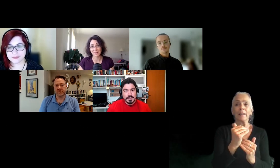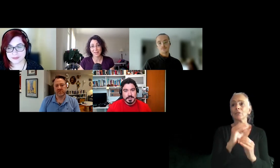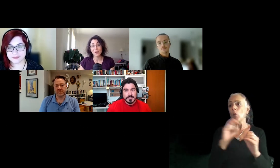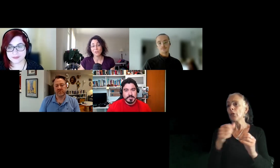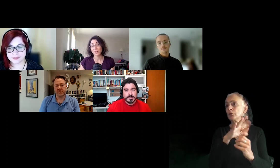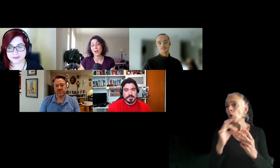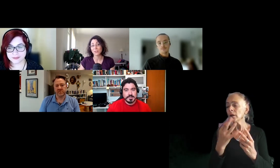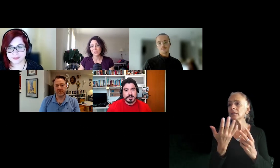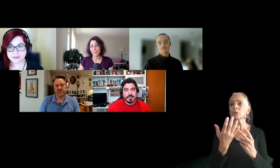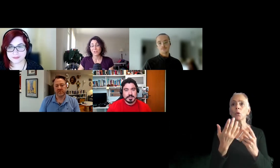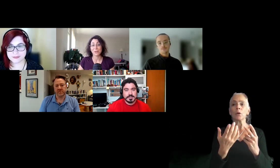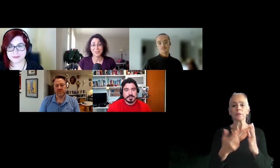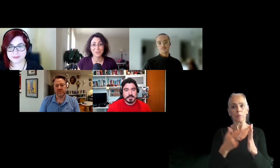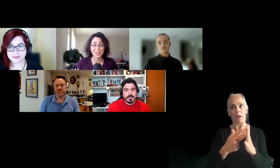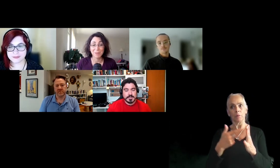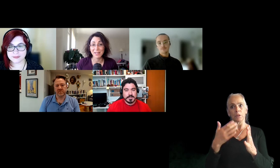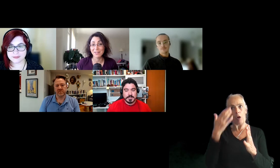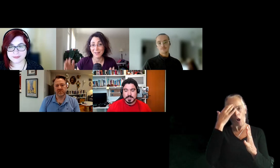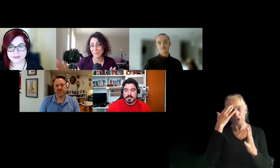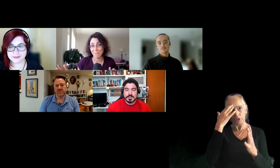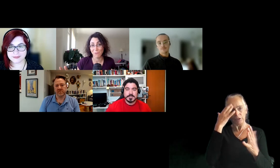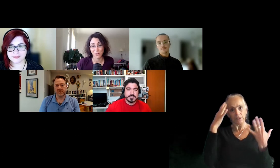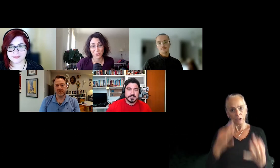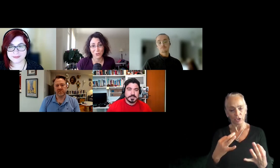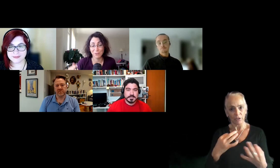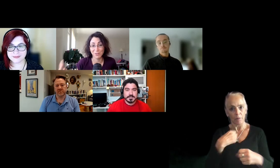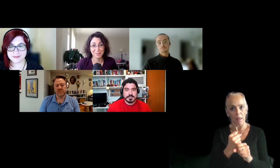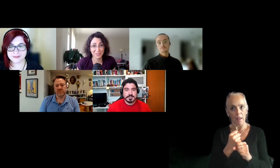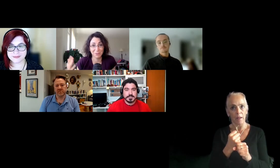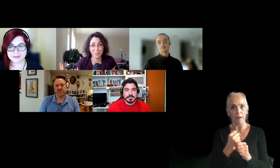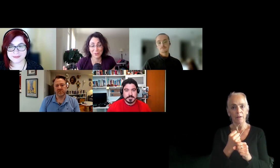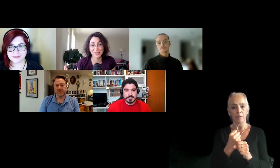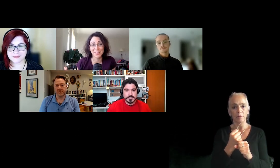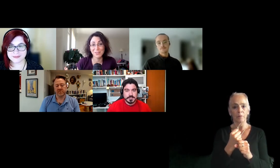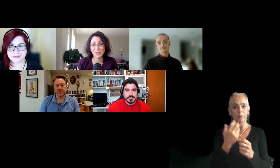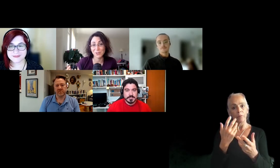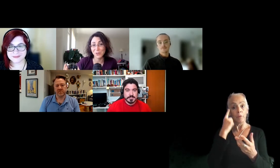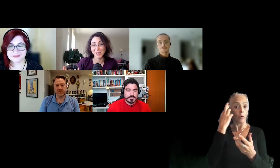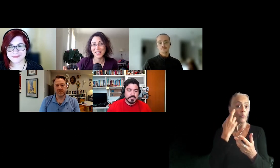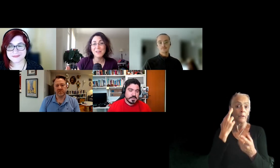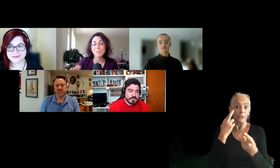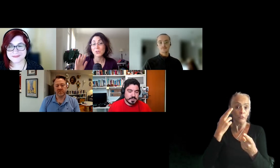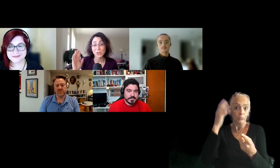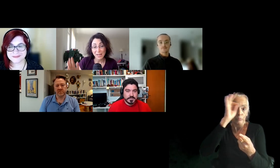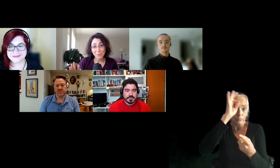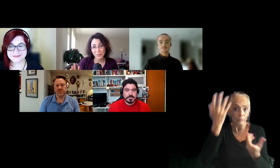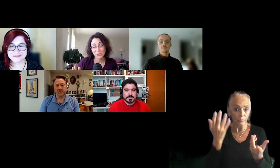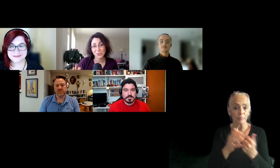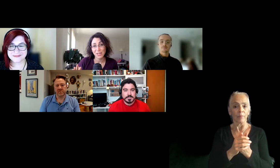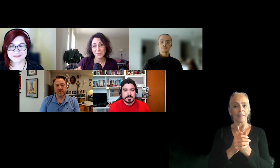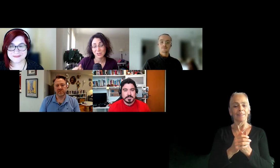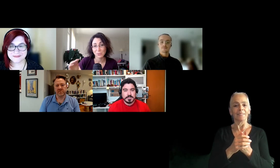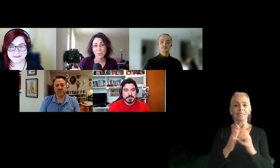And sometimes it's a very conscious trade of that they made for, you know, maybe a reason that you don't know about. So you can